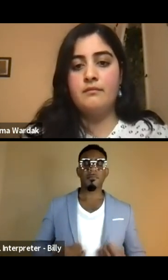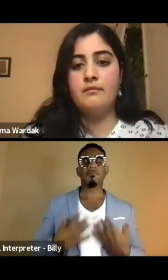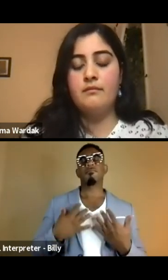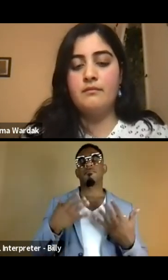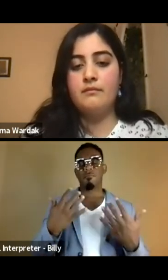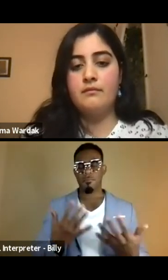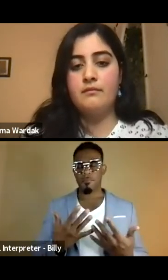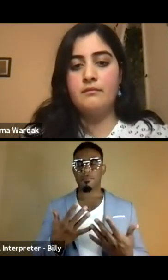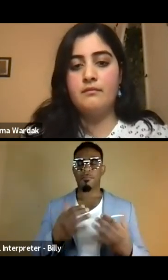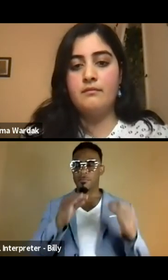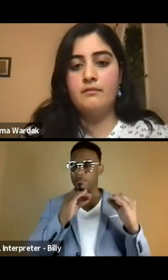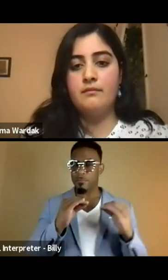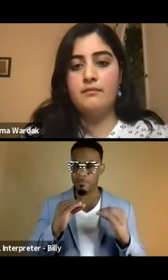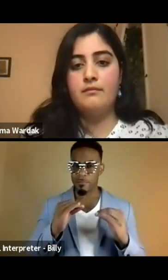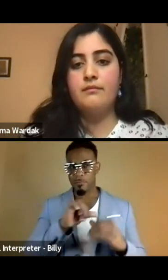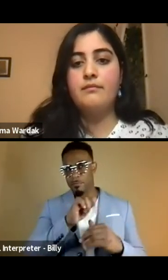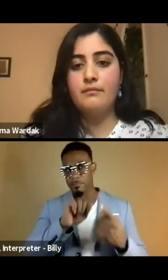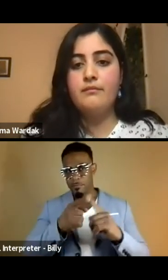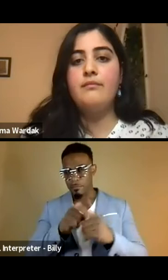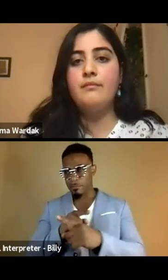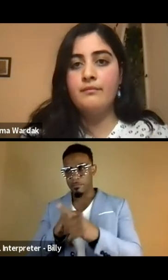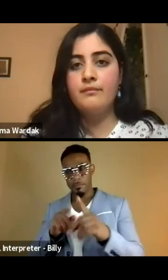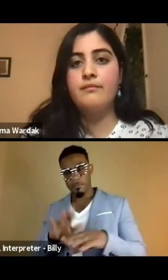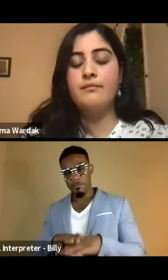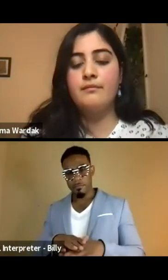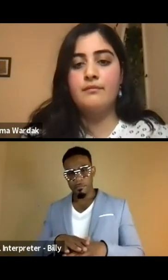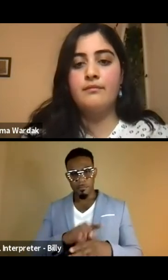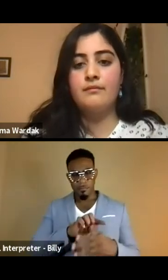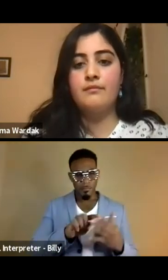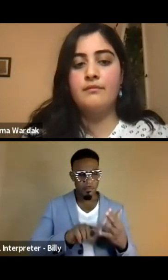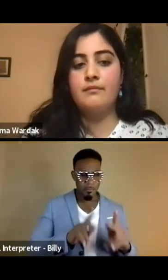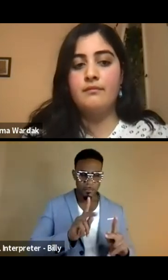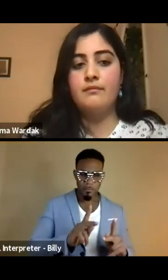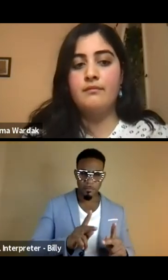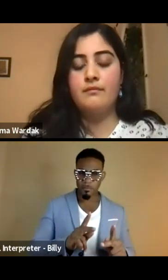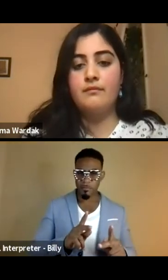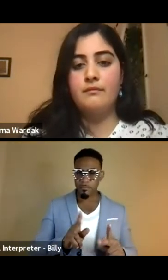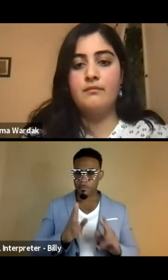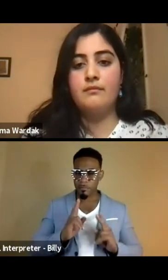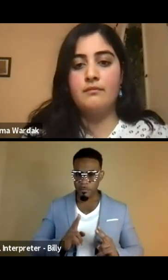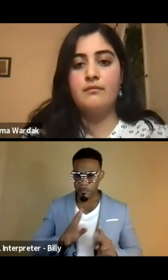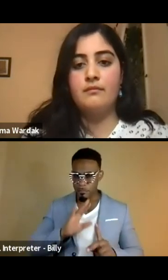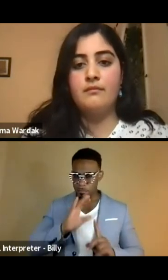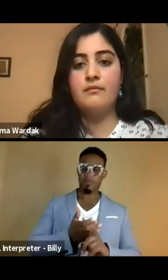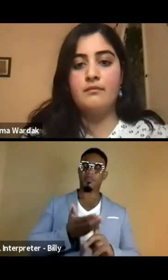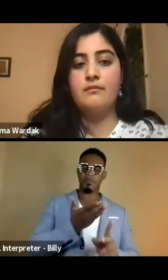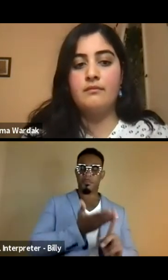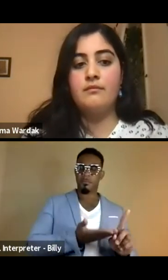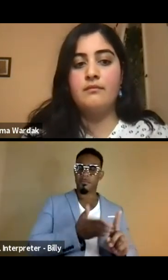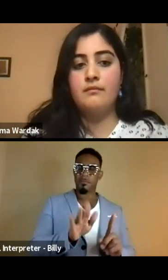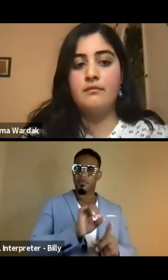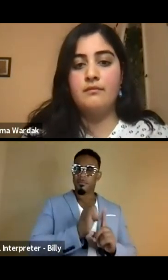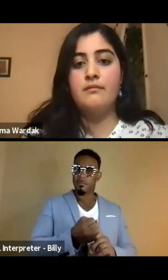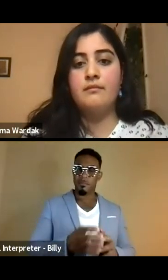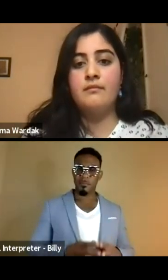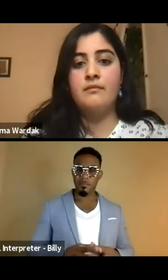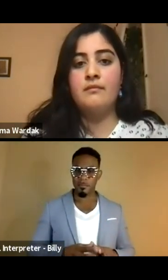like educate their fellow friends on, on these people and like humanizing them in their situation.